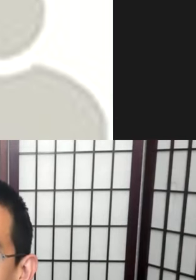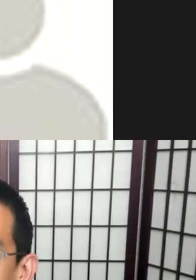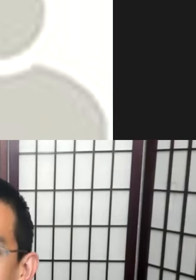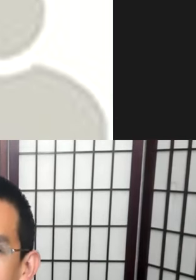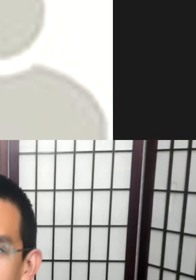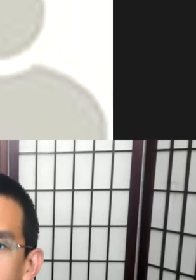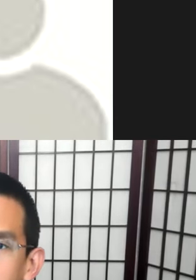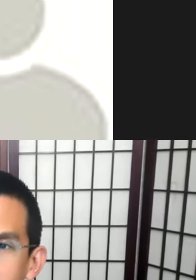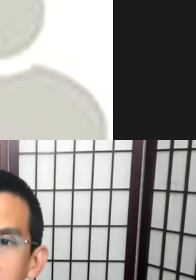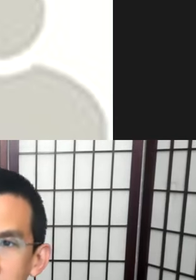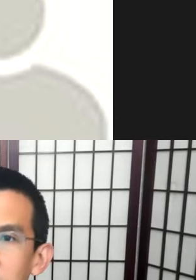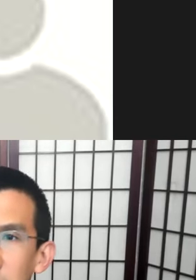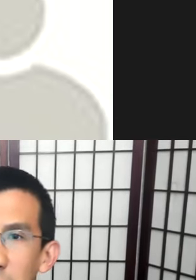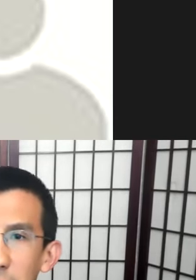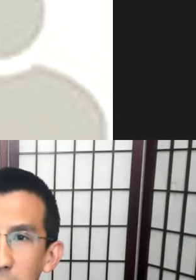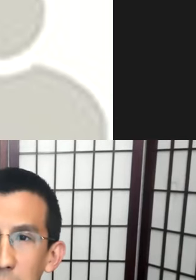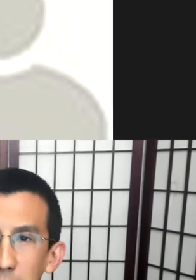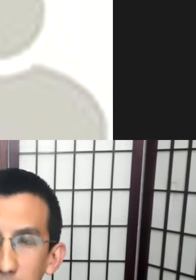also put it into the chat box if you like.